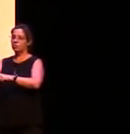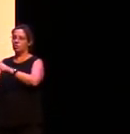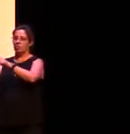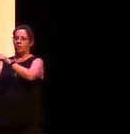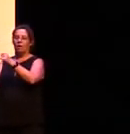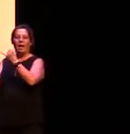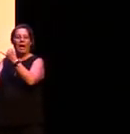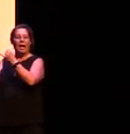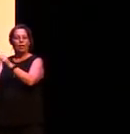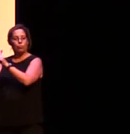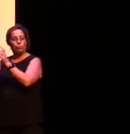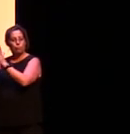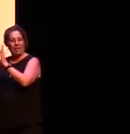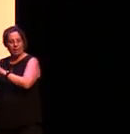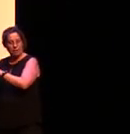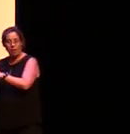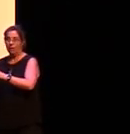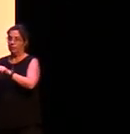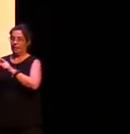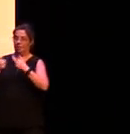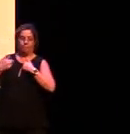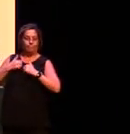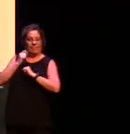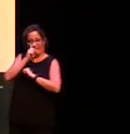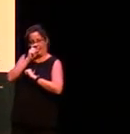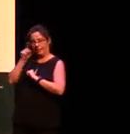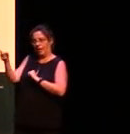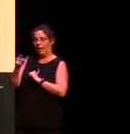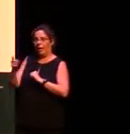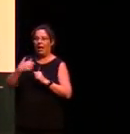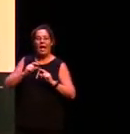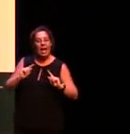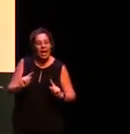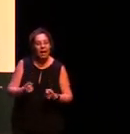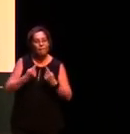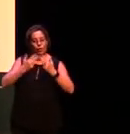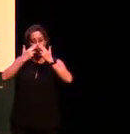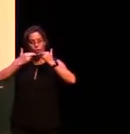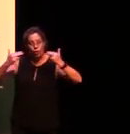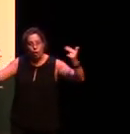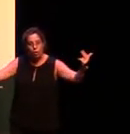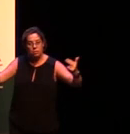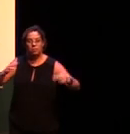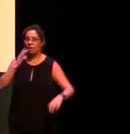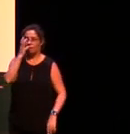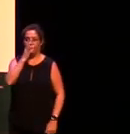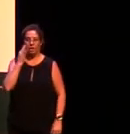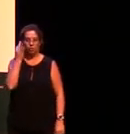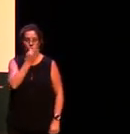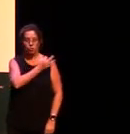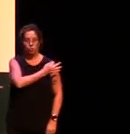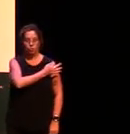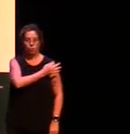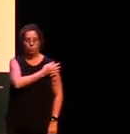children our first songs were singing first was in French we had to learn the French and sing very fluently the